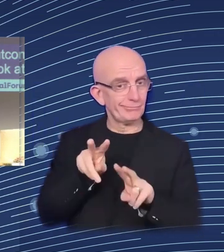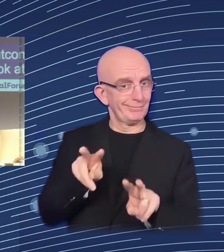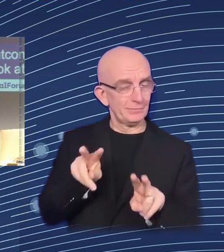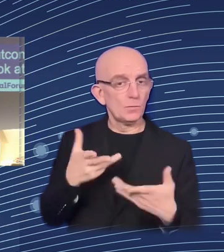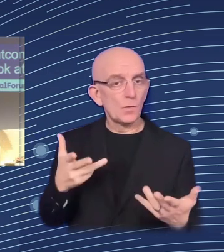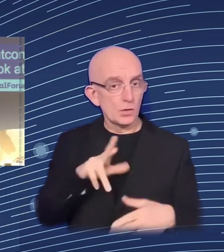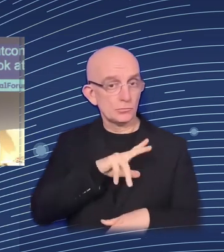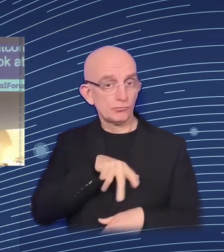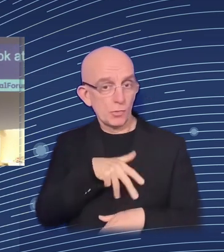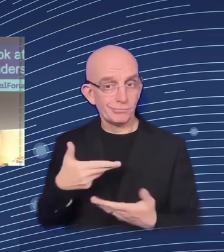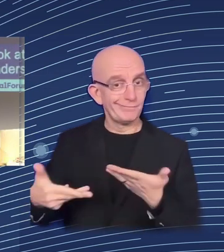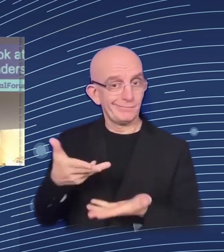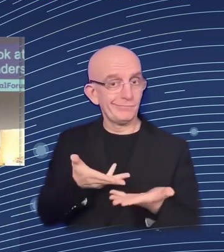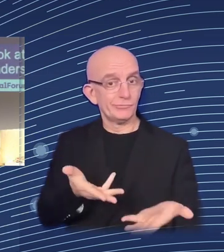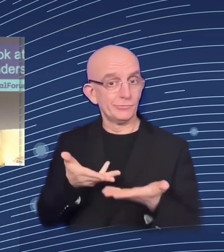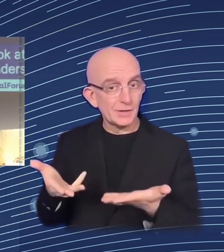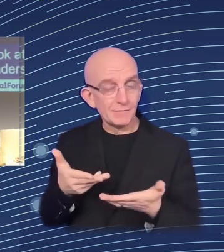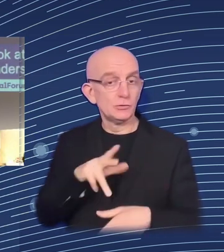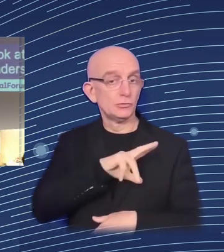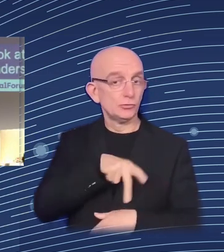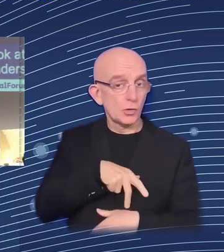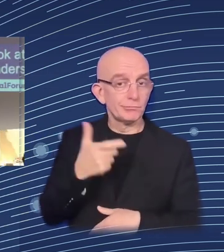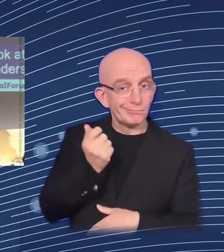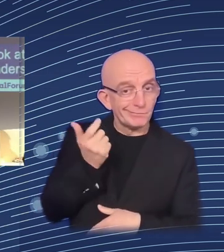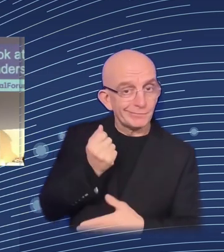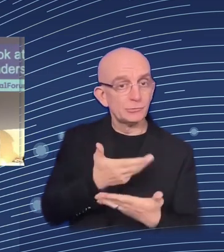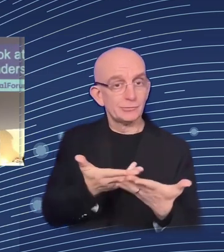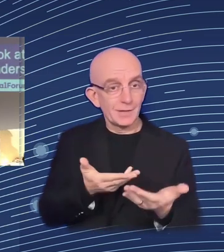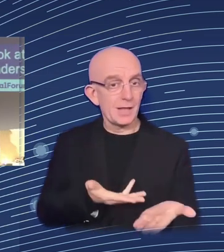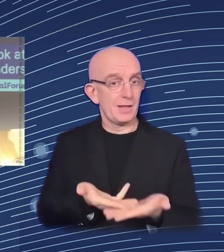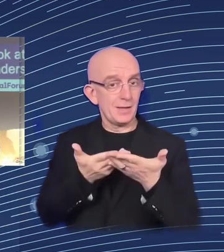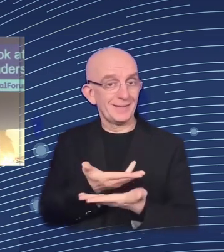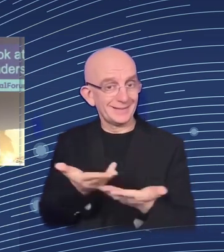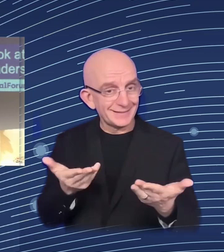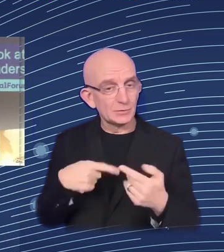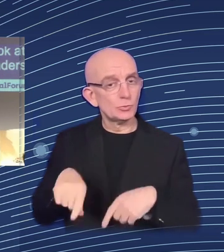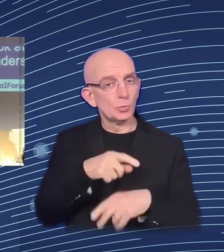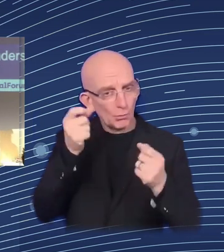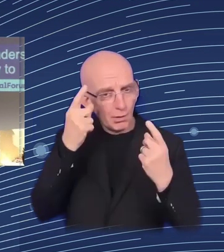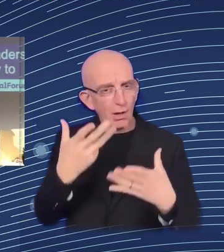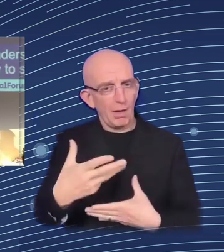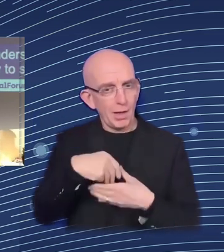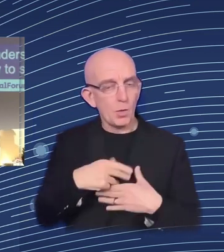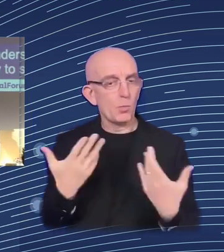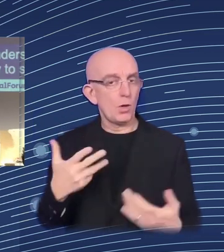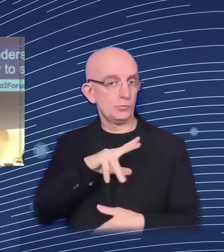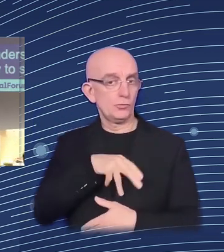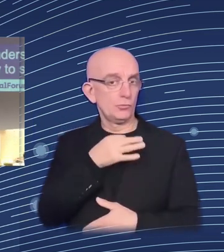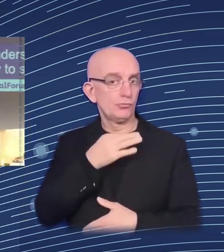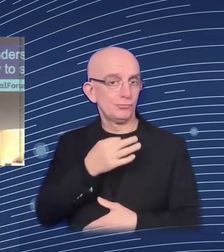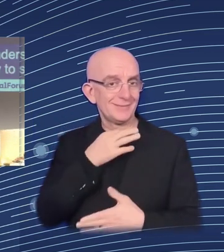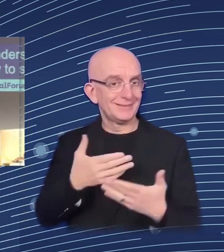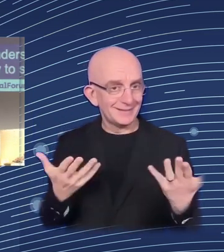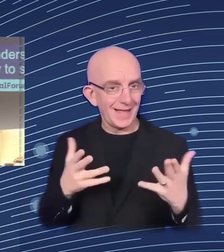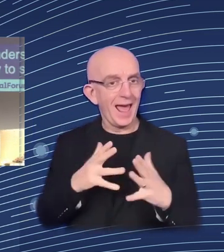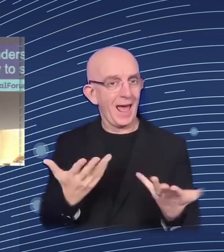risks and how they then lead to social outcomes. And I will try to show you some evidence with open questions. And then finally,